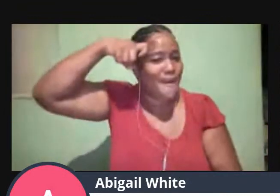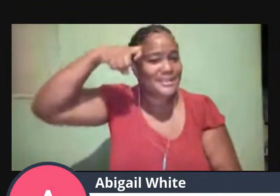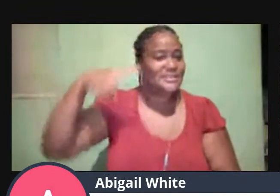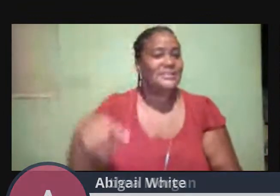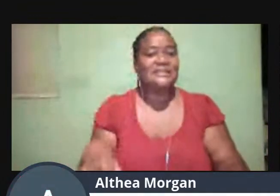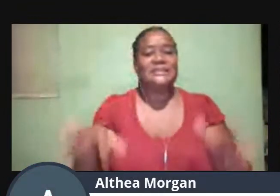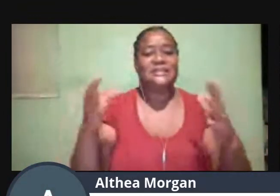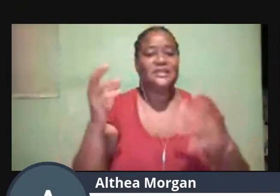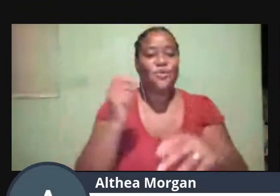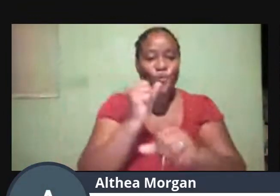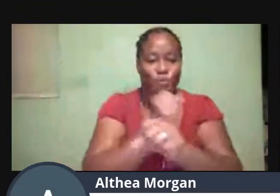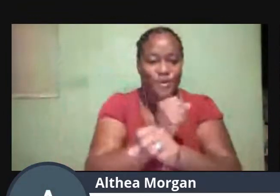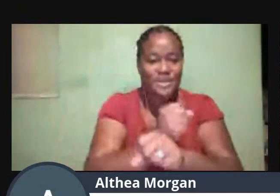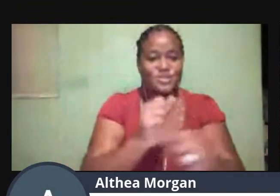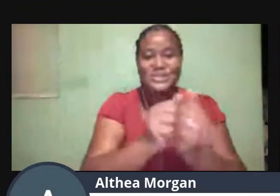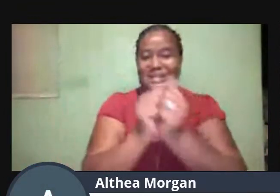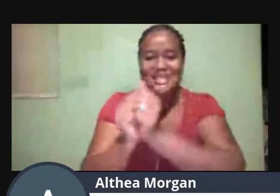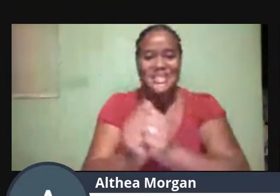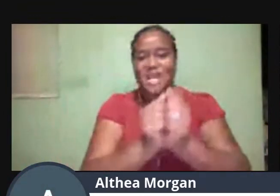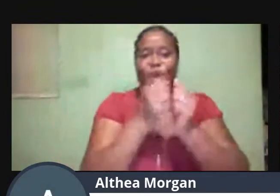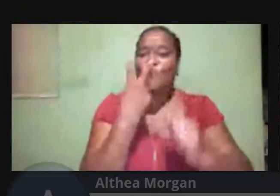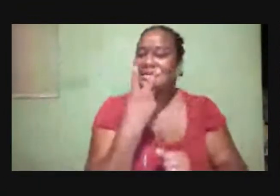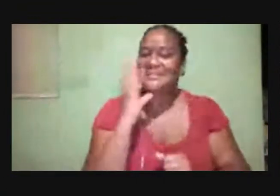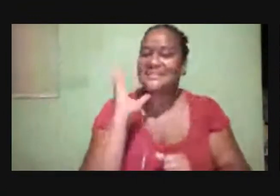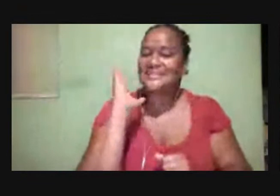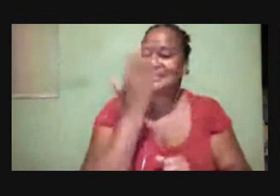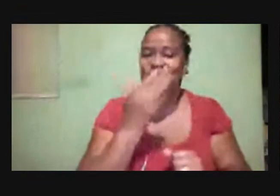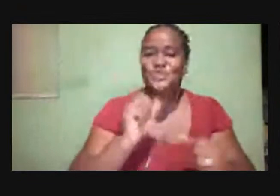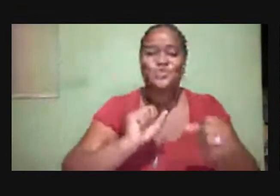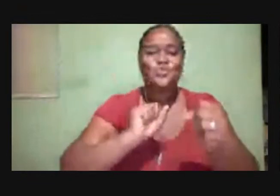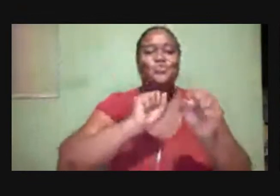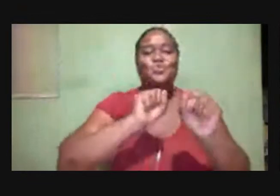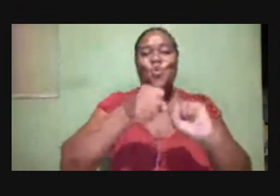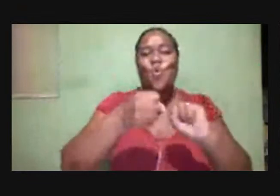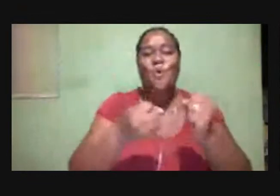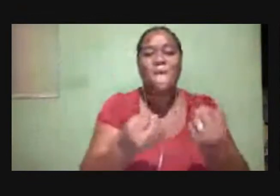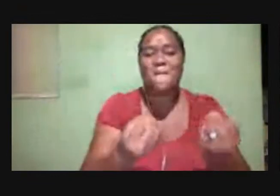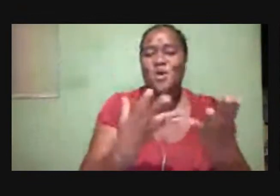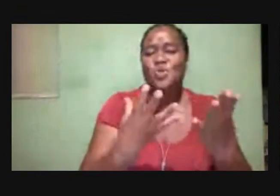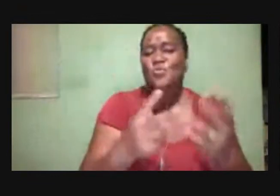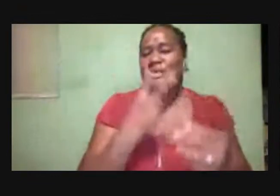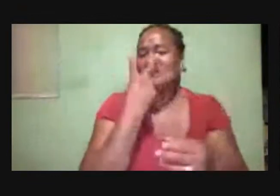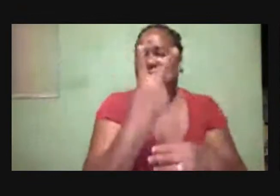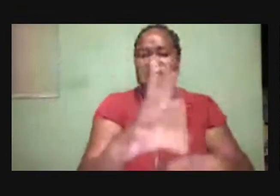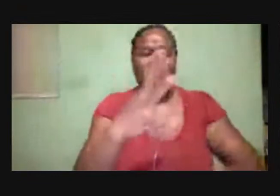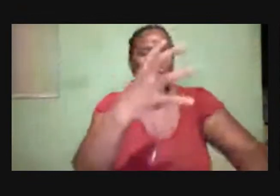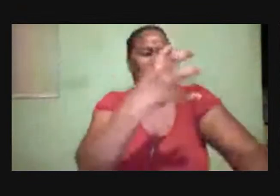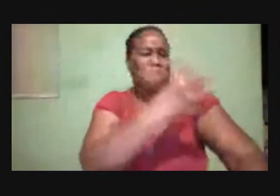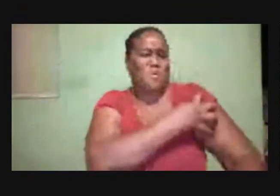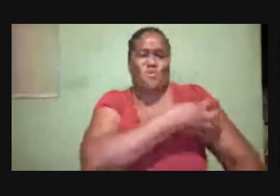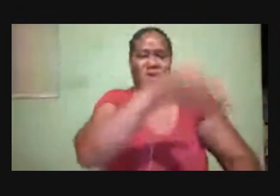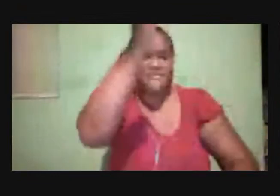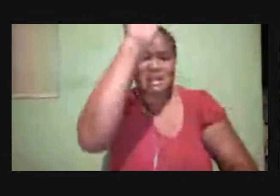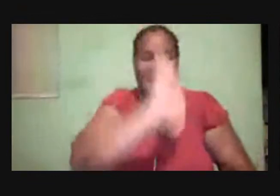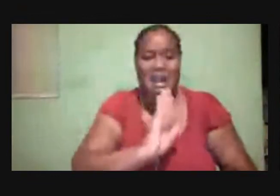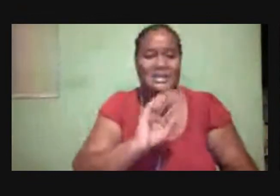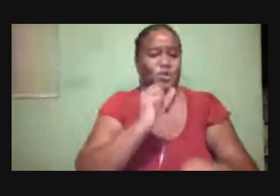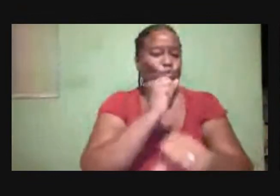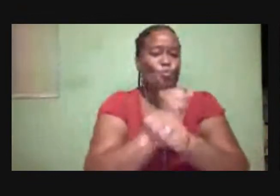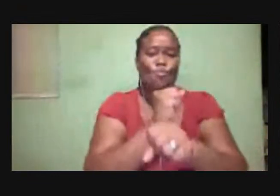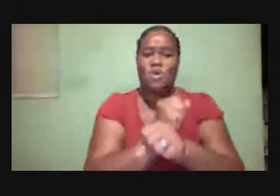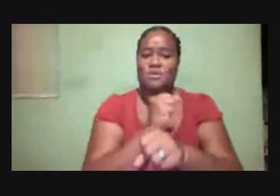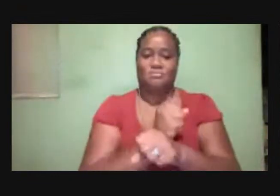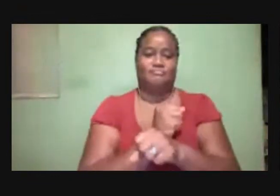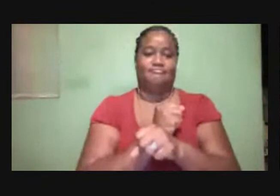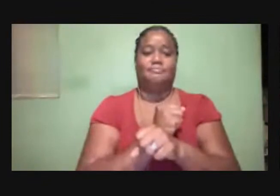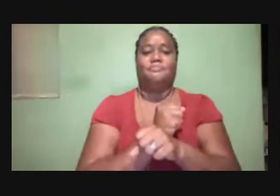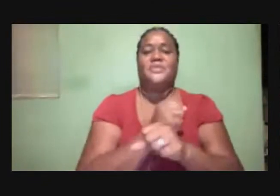We have seen so much things together And we've seen the power of God at work At work